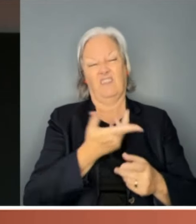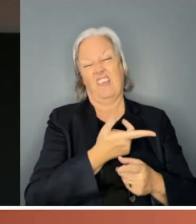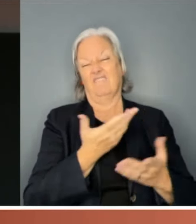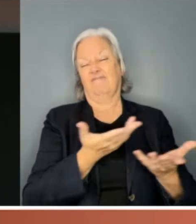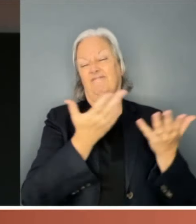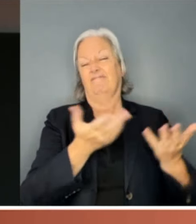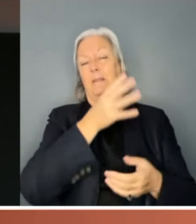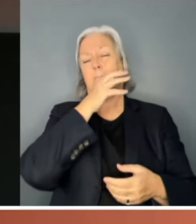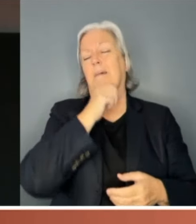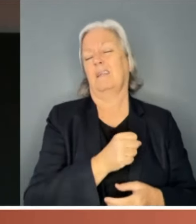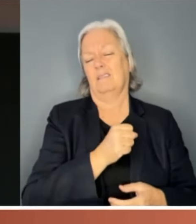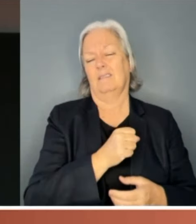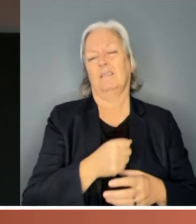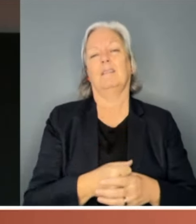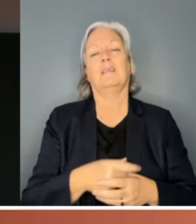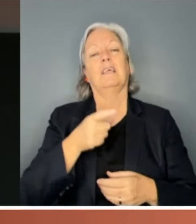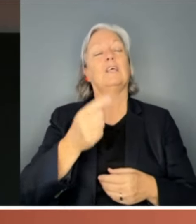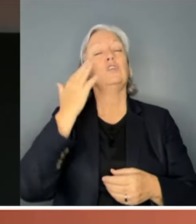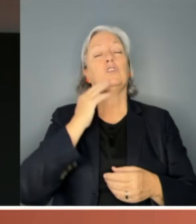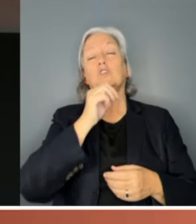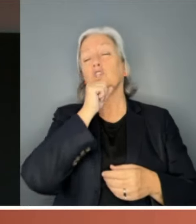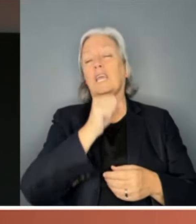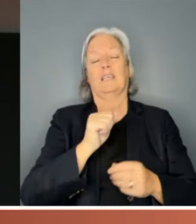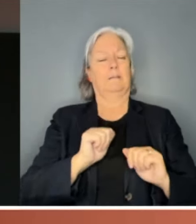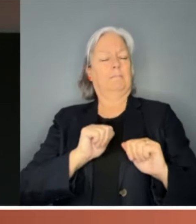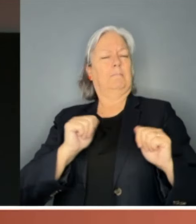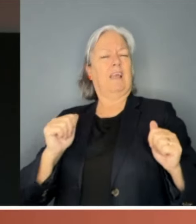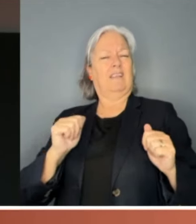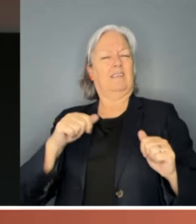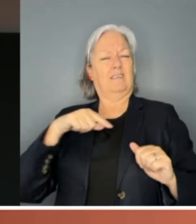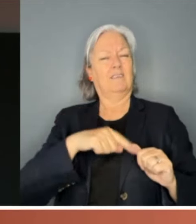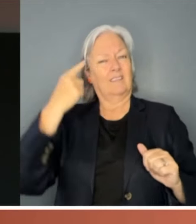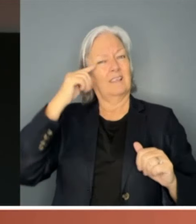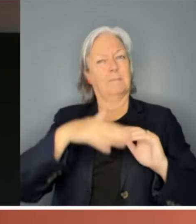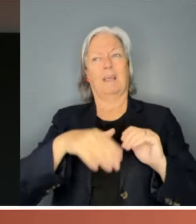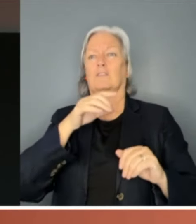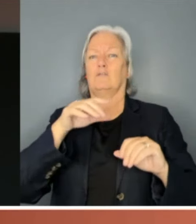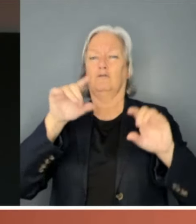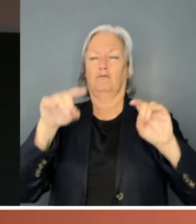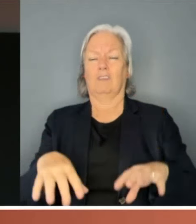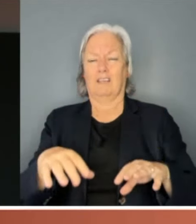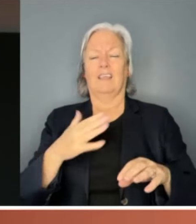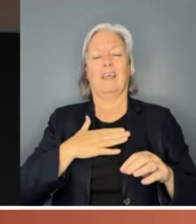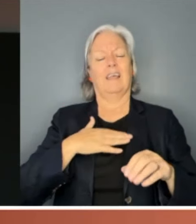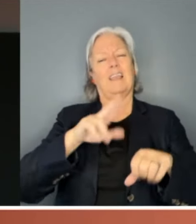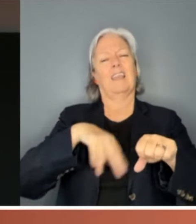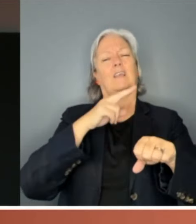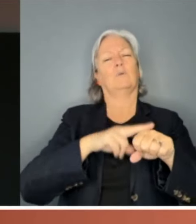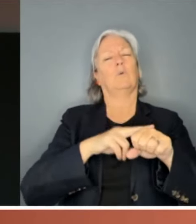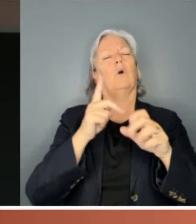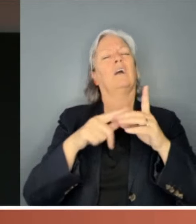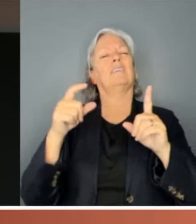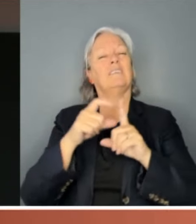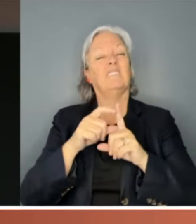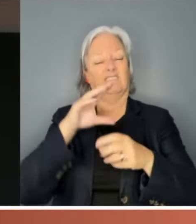Playing the gender card of masculinity in a society such as Australia, where our national identity is embedded in hyper